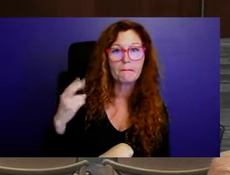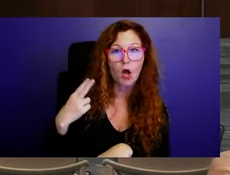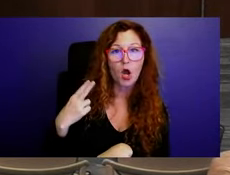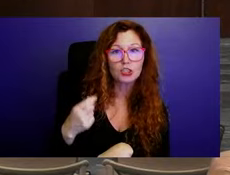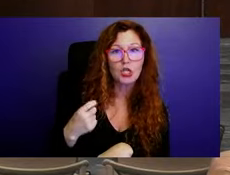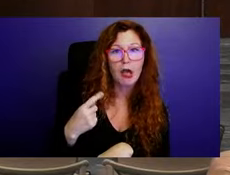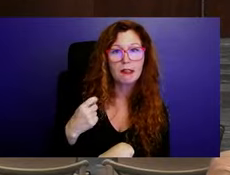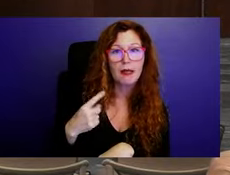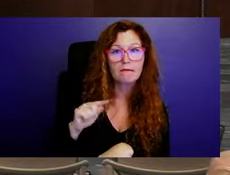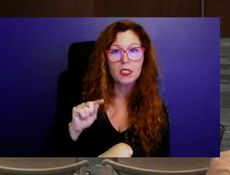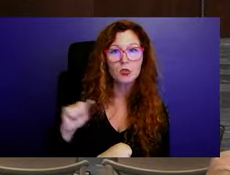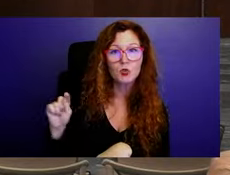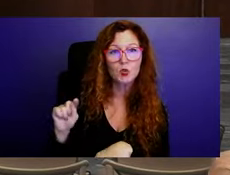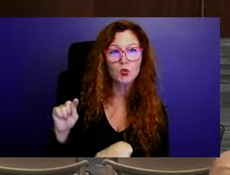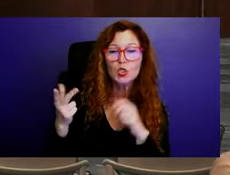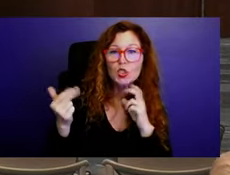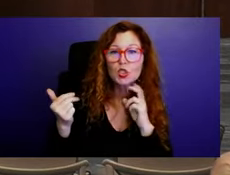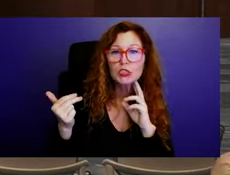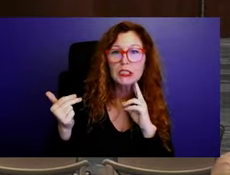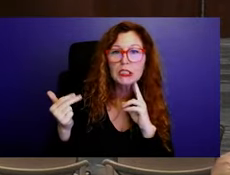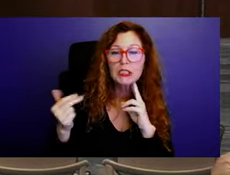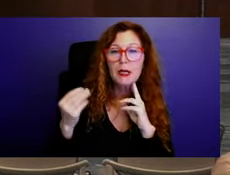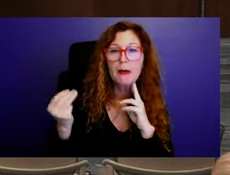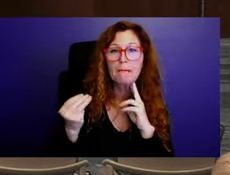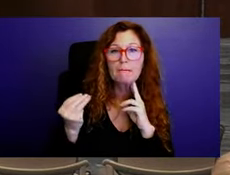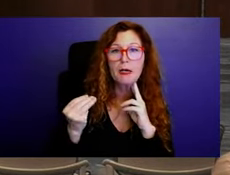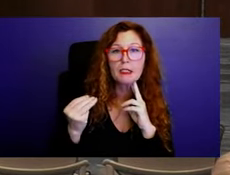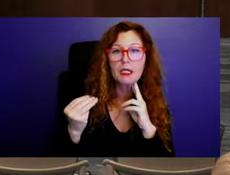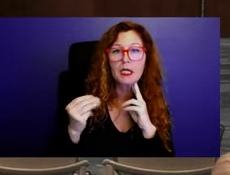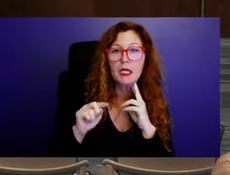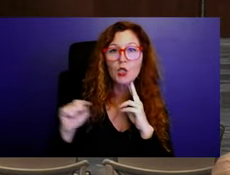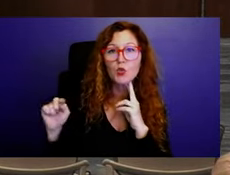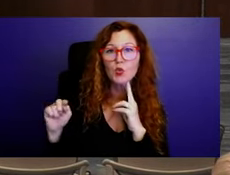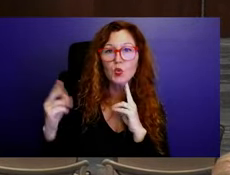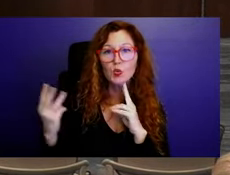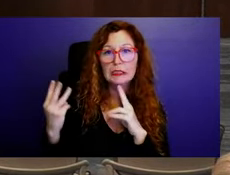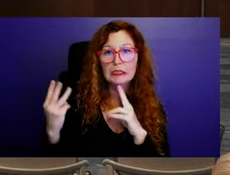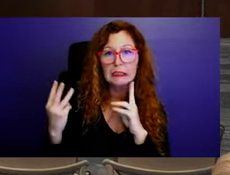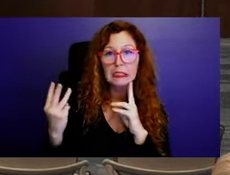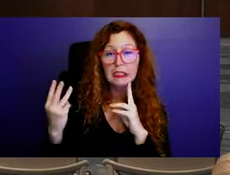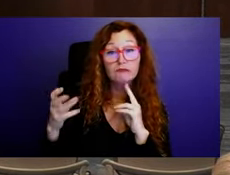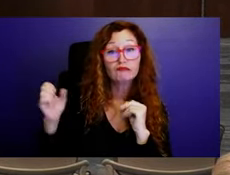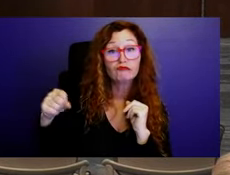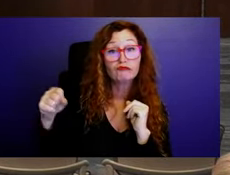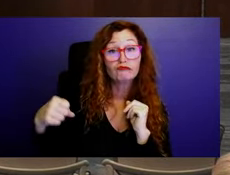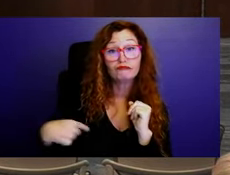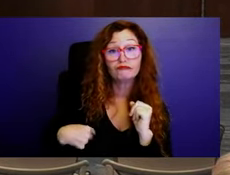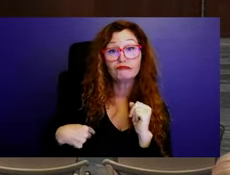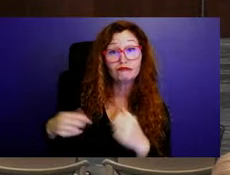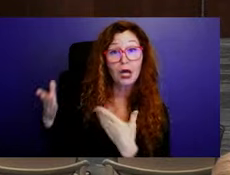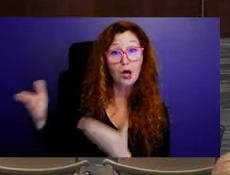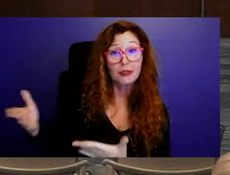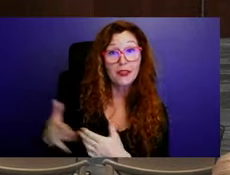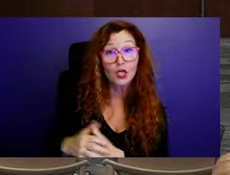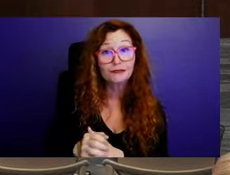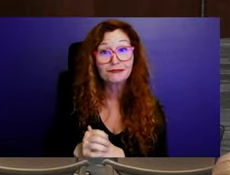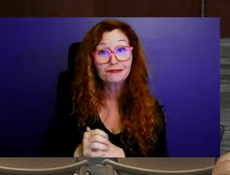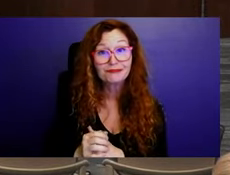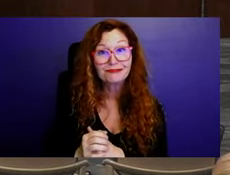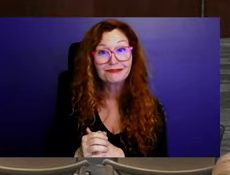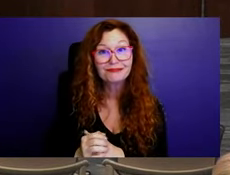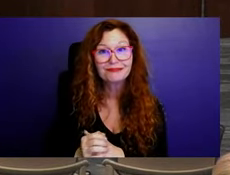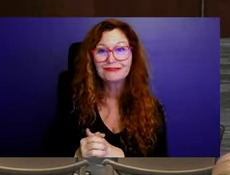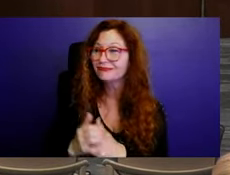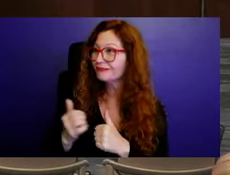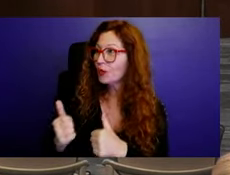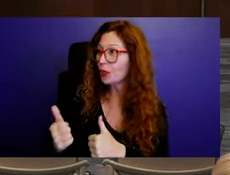13th, which is a Monday through Friday through Wednesday. So yes, I will be attending. Okay. Um,